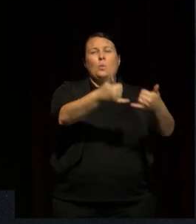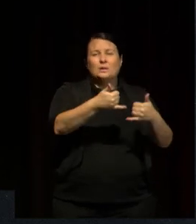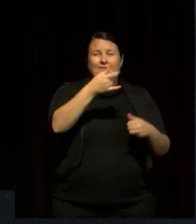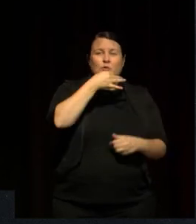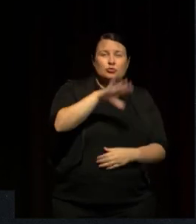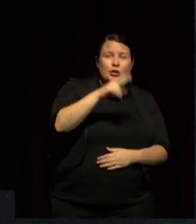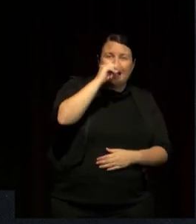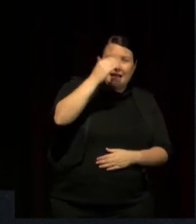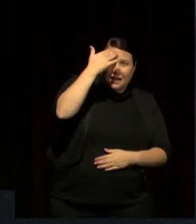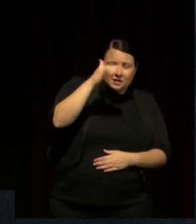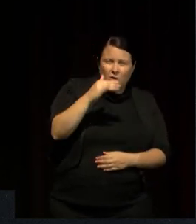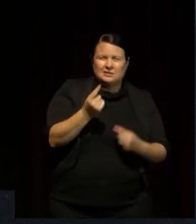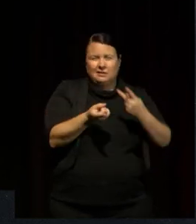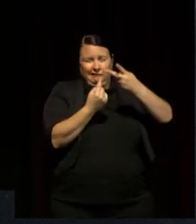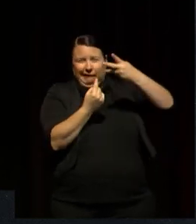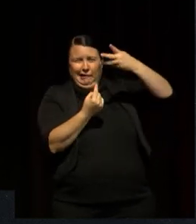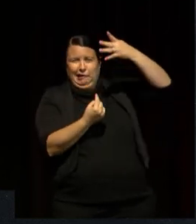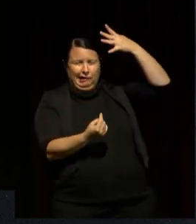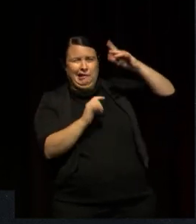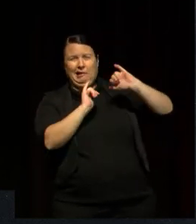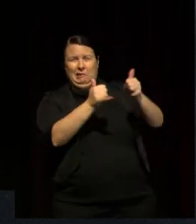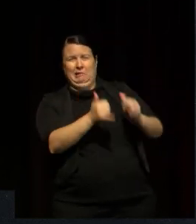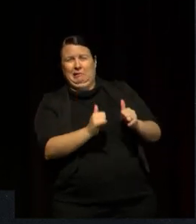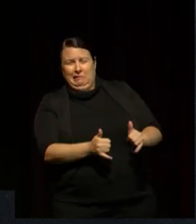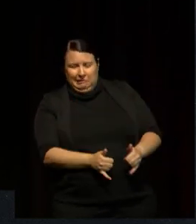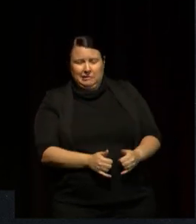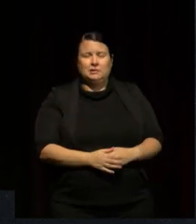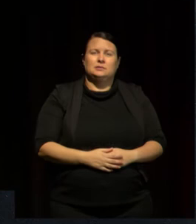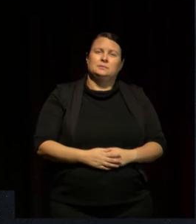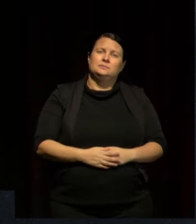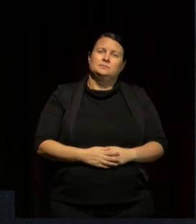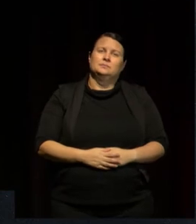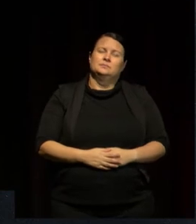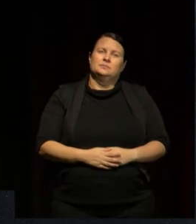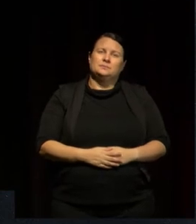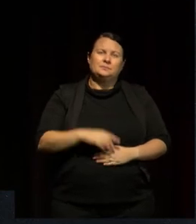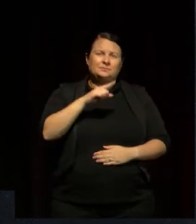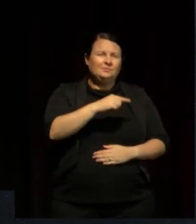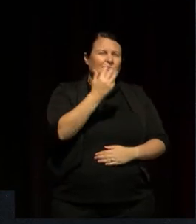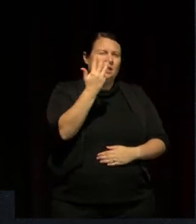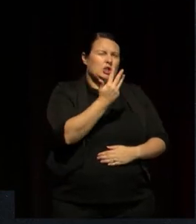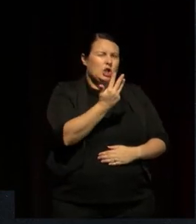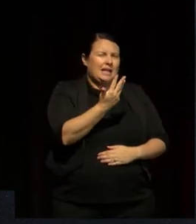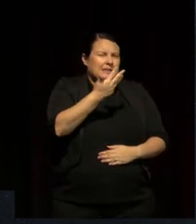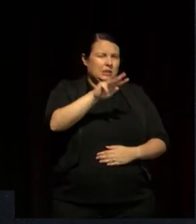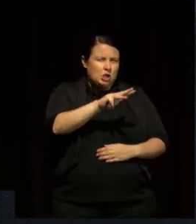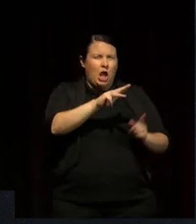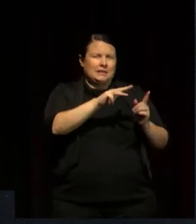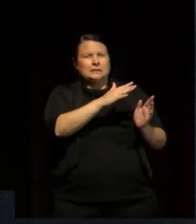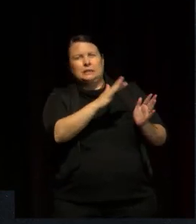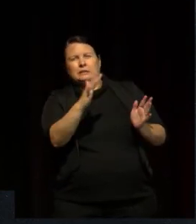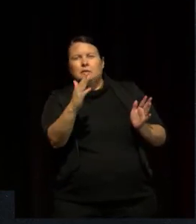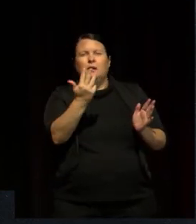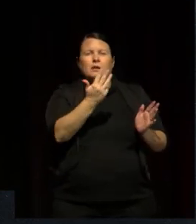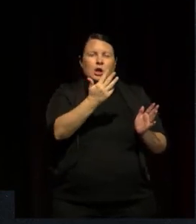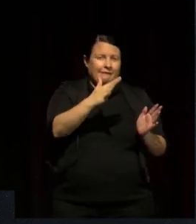and a whole host of other premieres literary awards in the early 1990s, which was just before